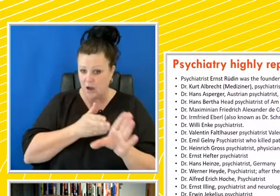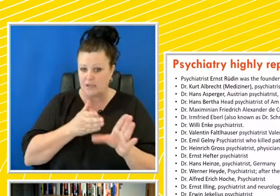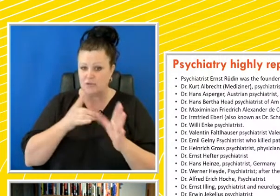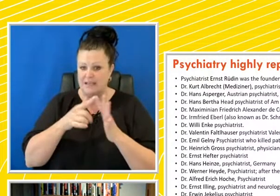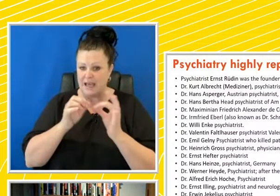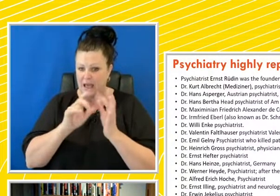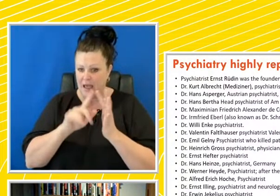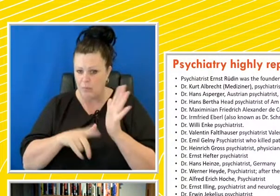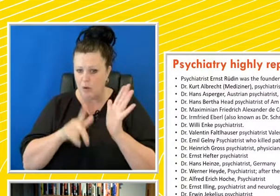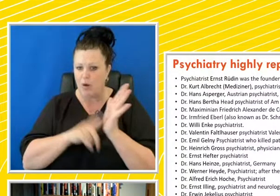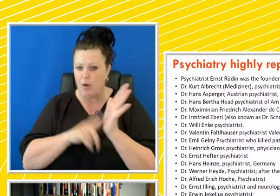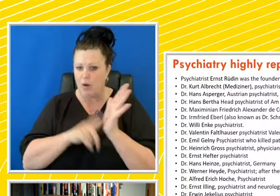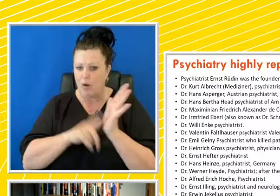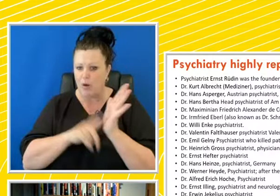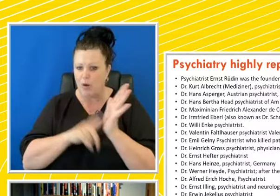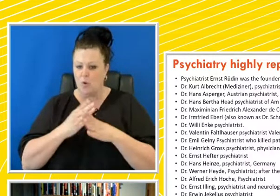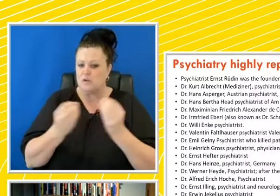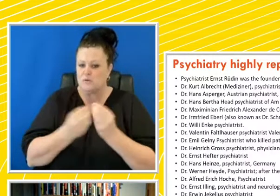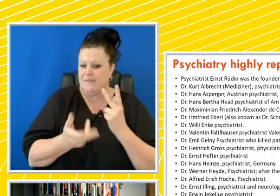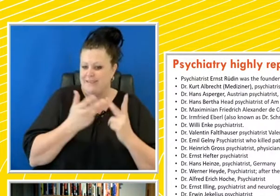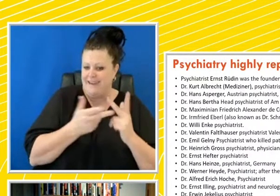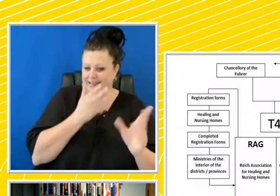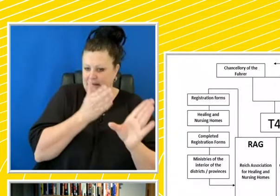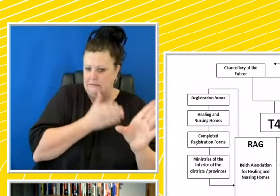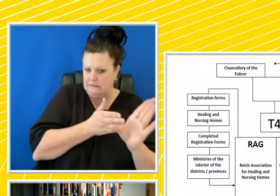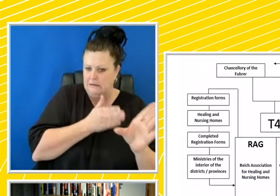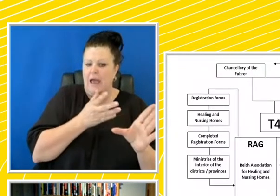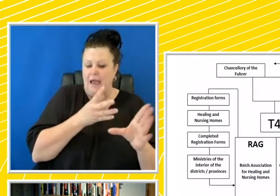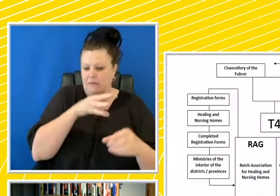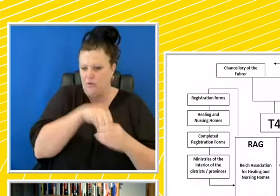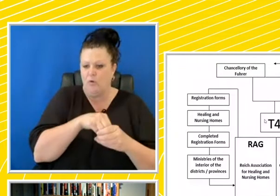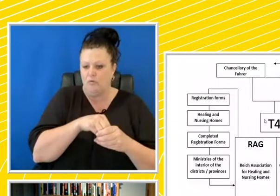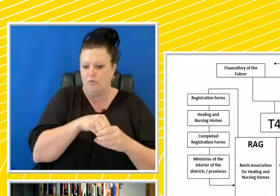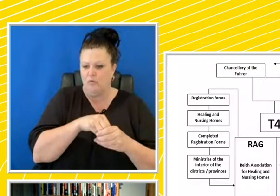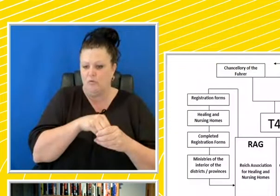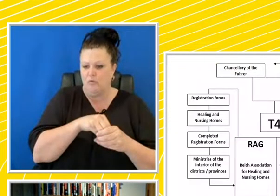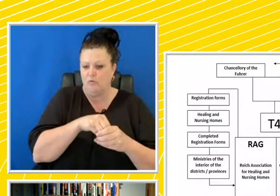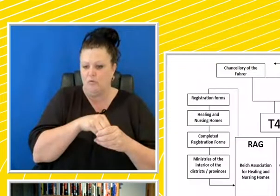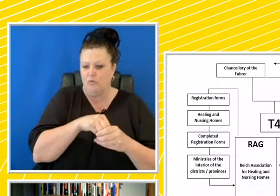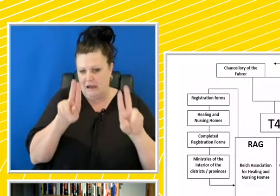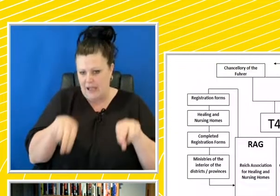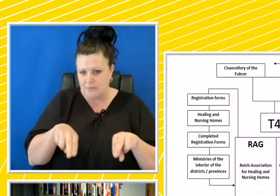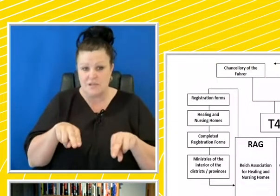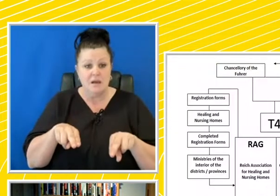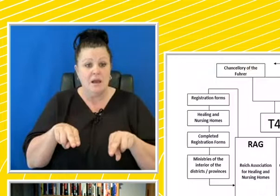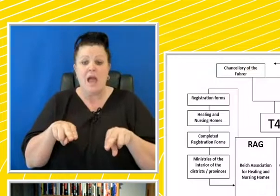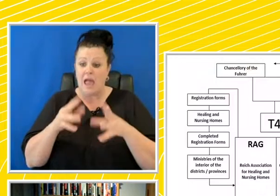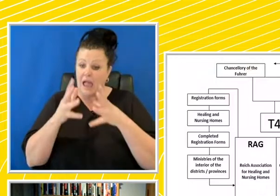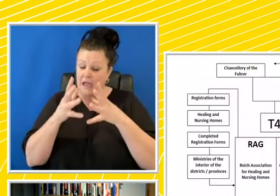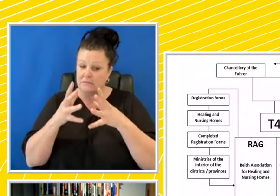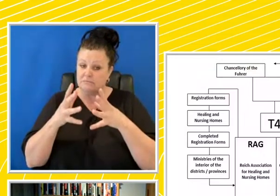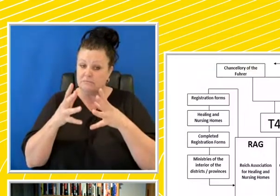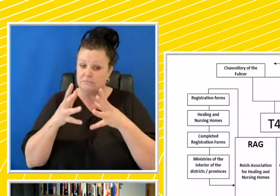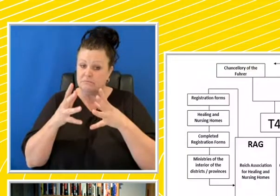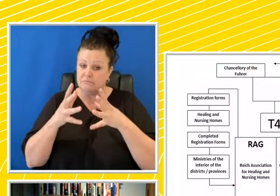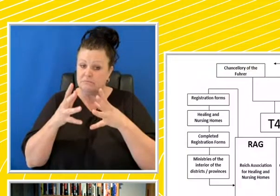commandant of Brandenburg and Birnberg, as well as Treblinka death camp. And there's an elaborate structure where the medical administration